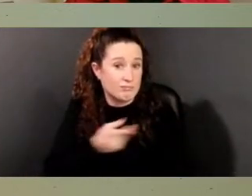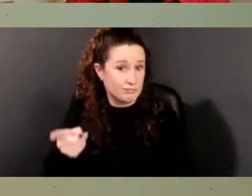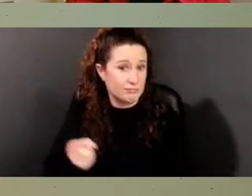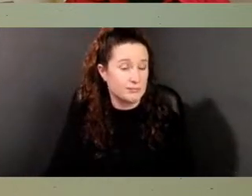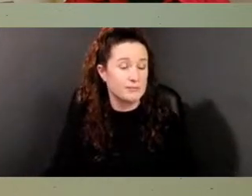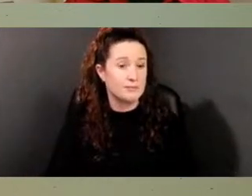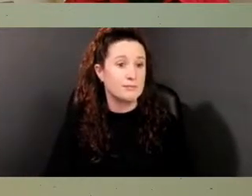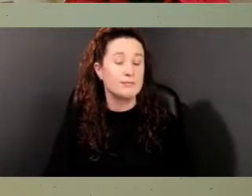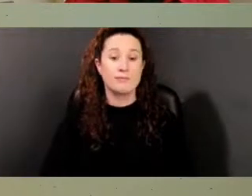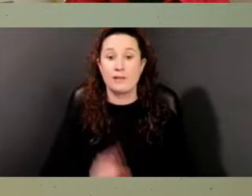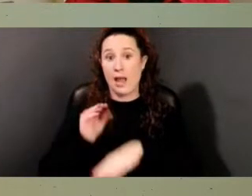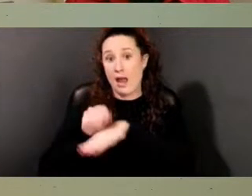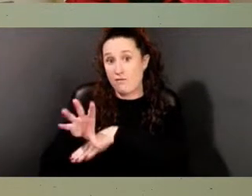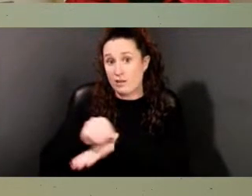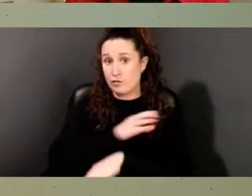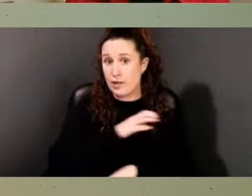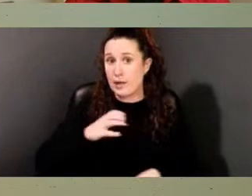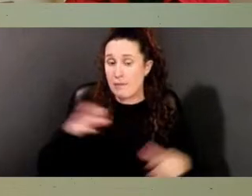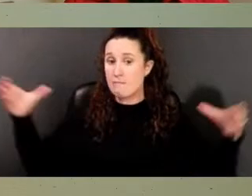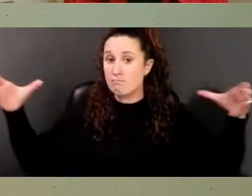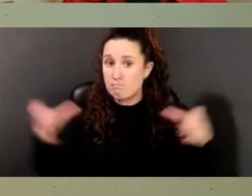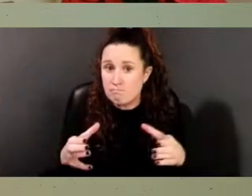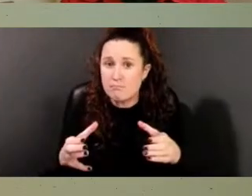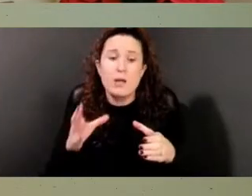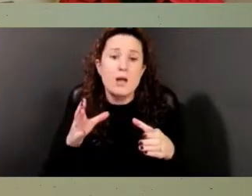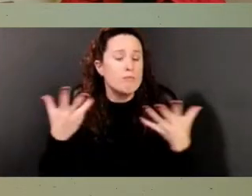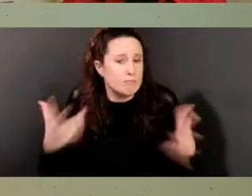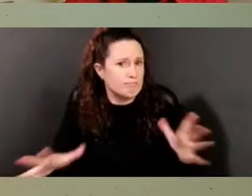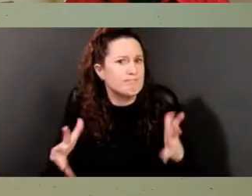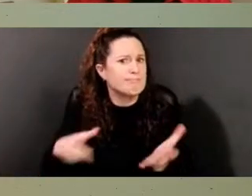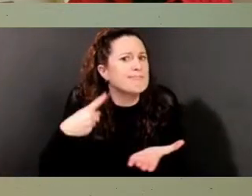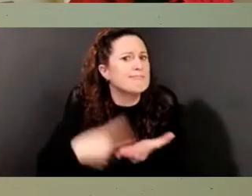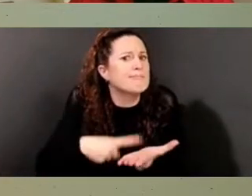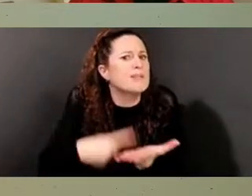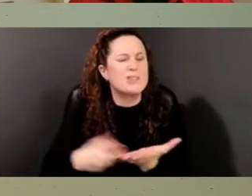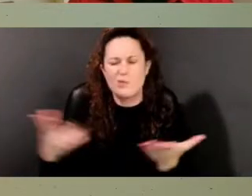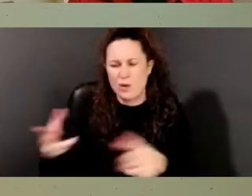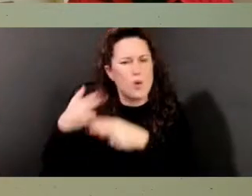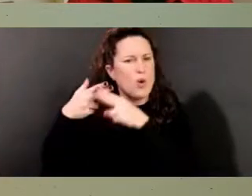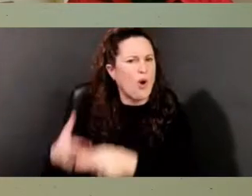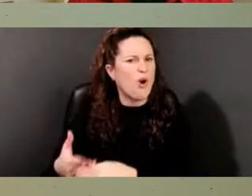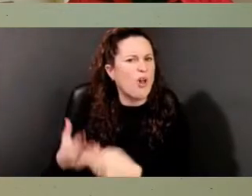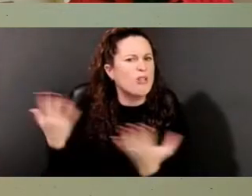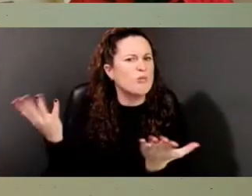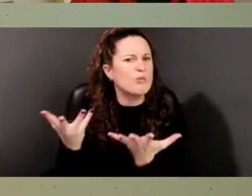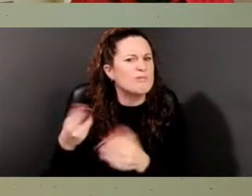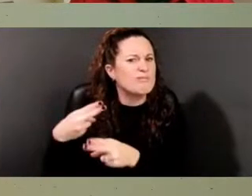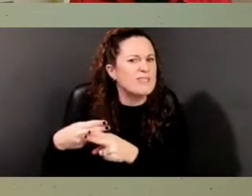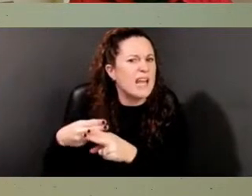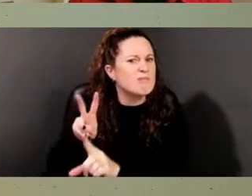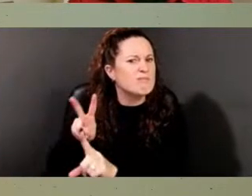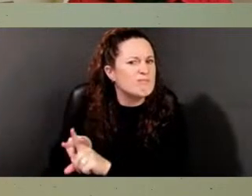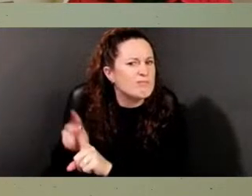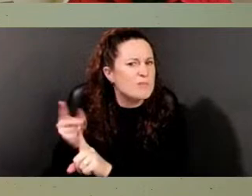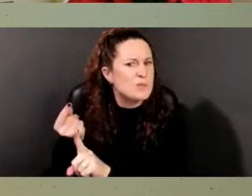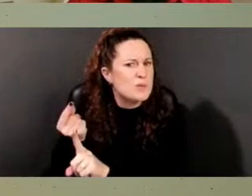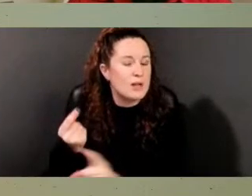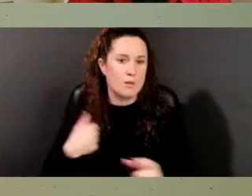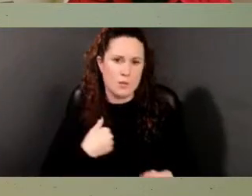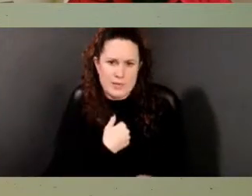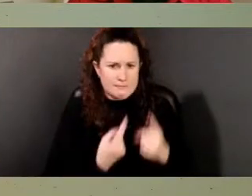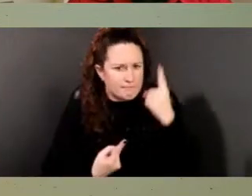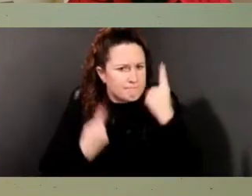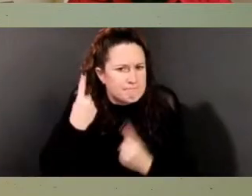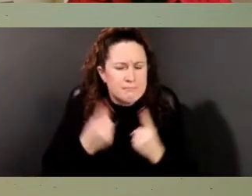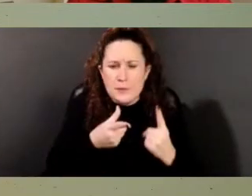advisory committee did discuss what to name the burial ground. There were so many questions about who was